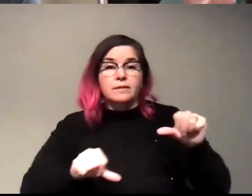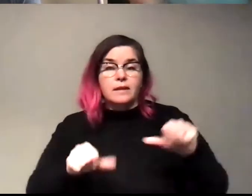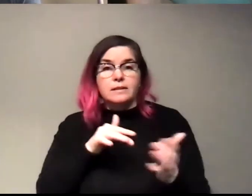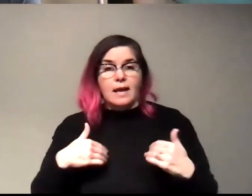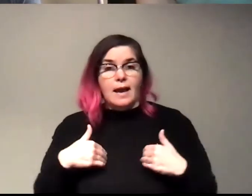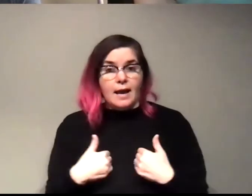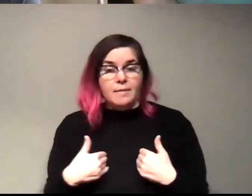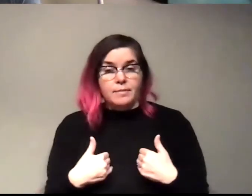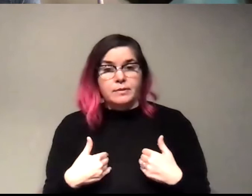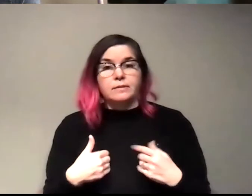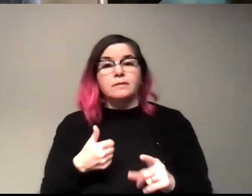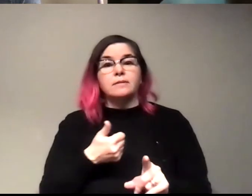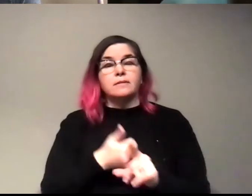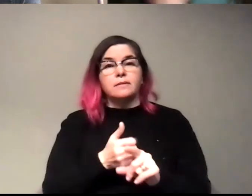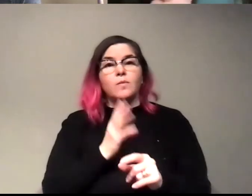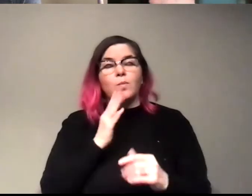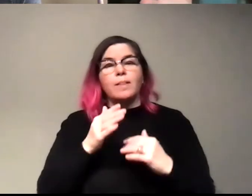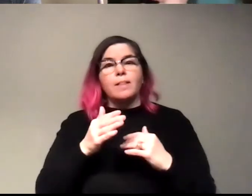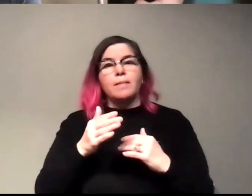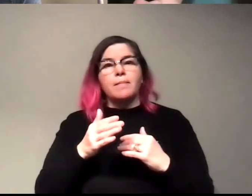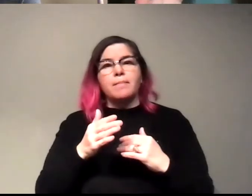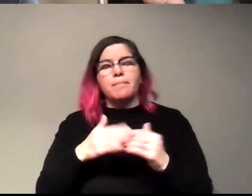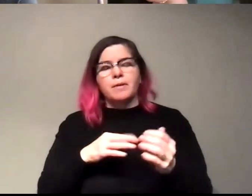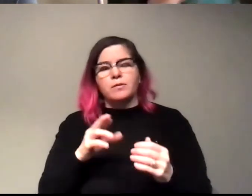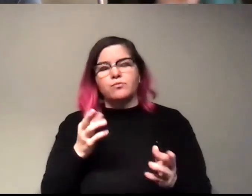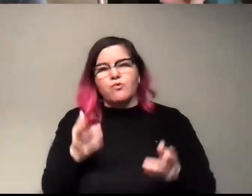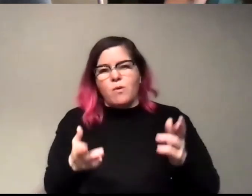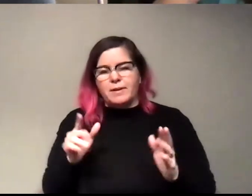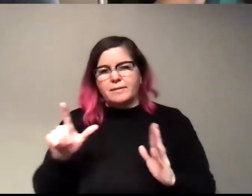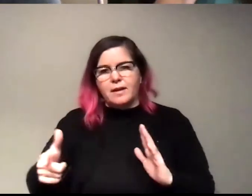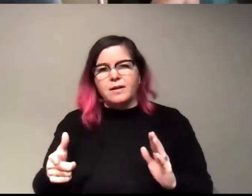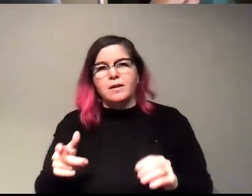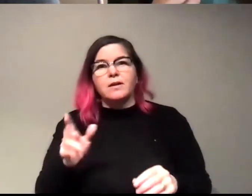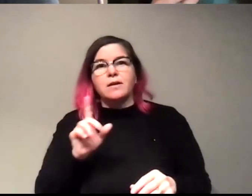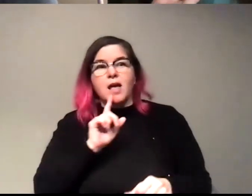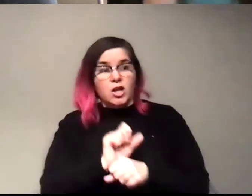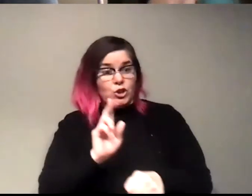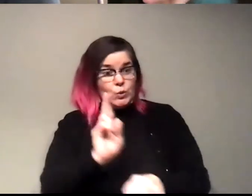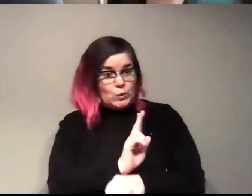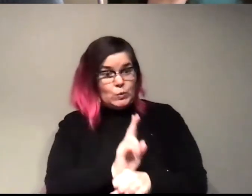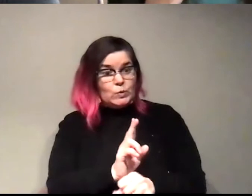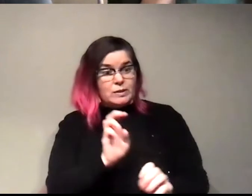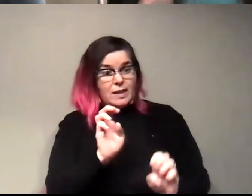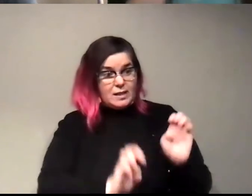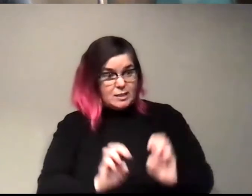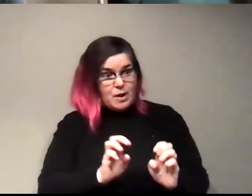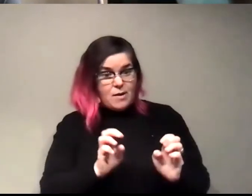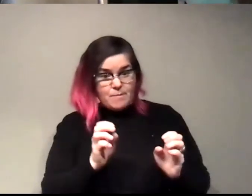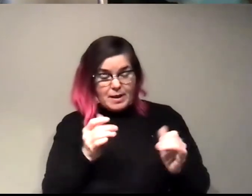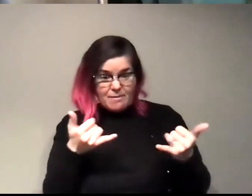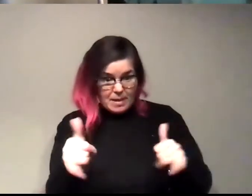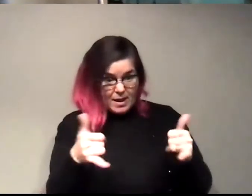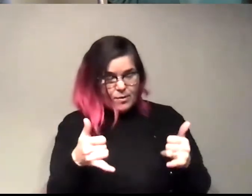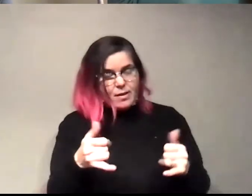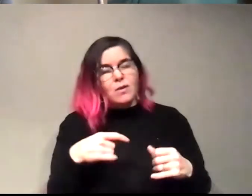that will then build robots off of. So we're not going to actually use the thing in the experiment that we are playing with often looks